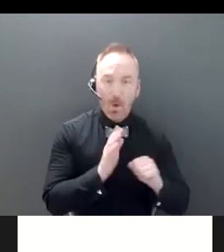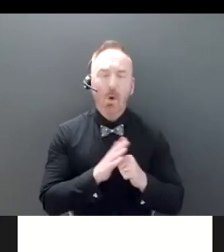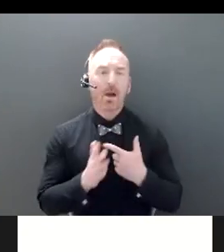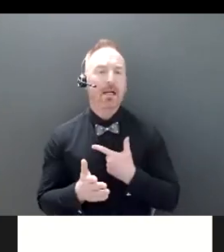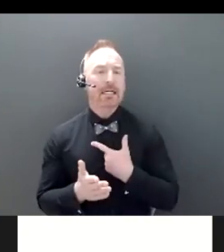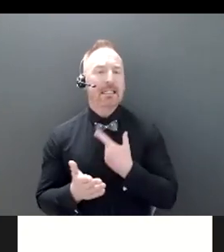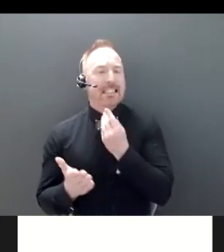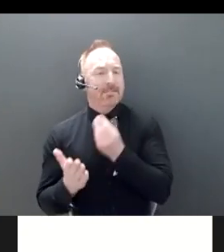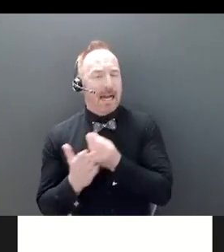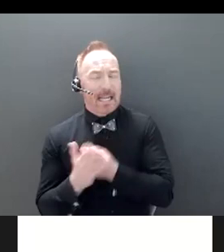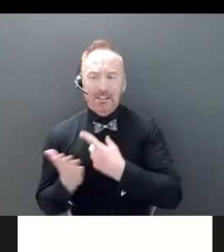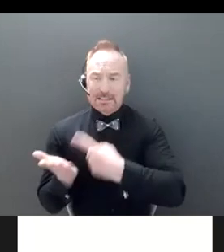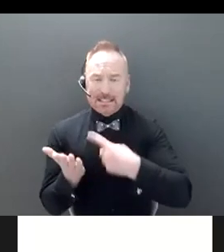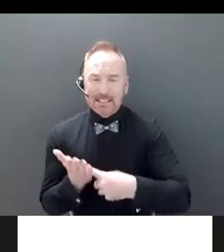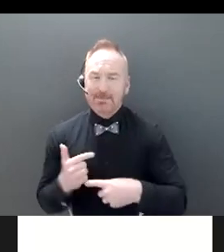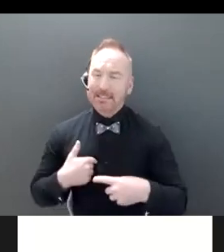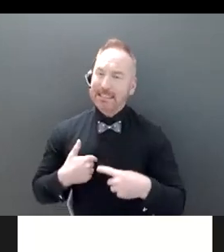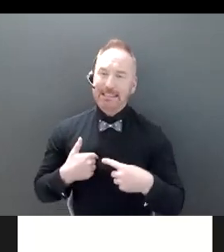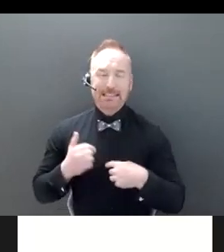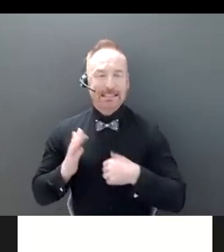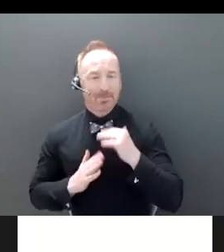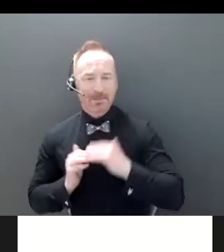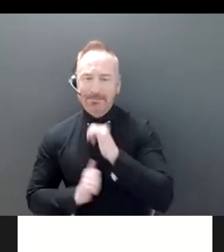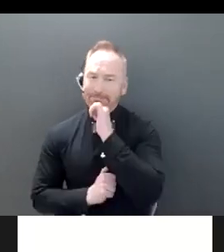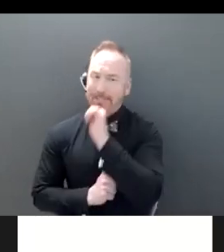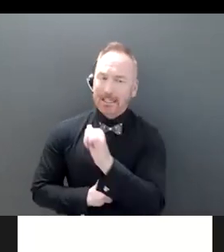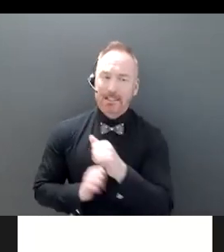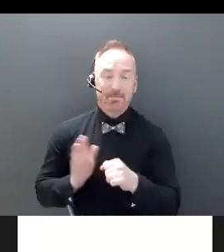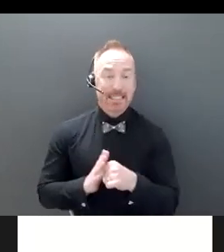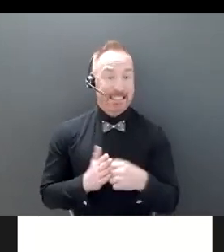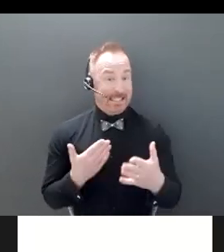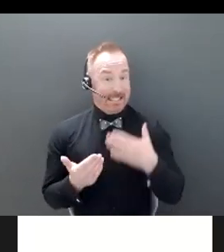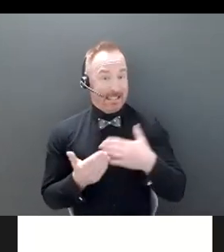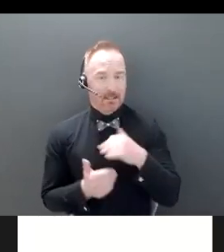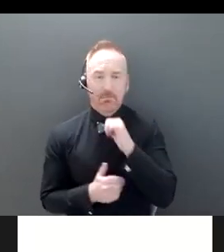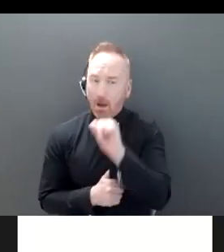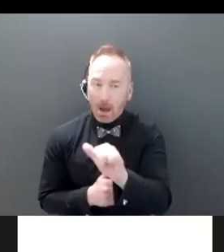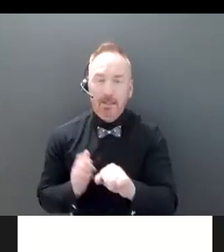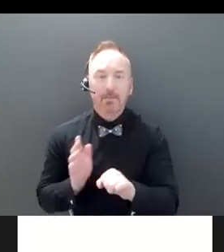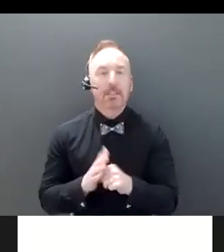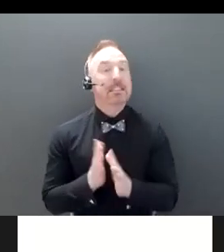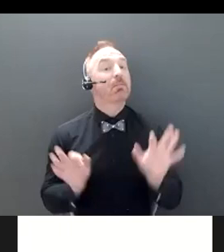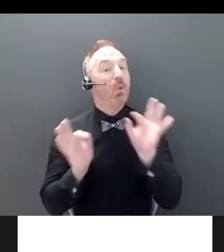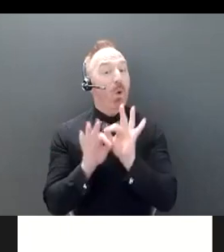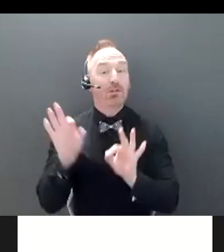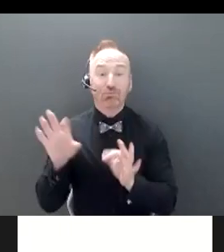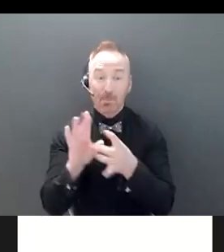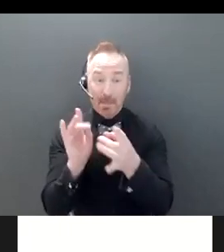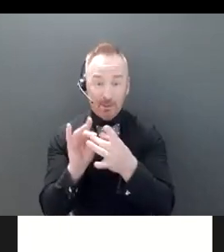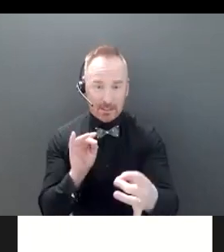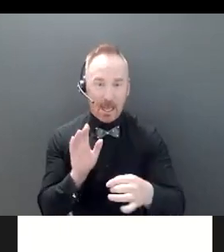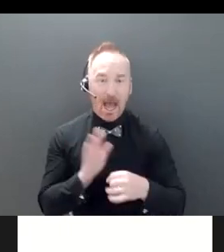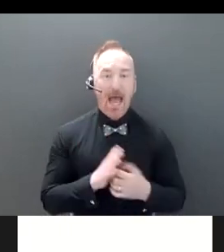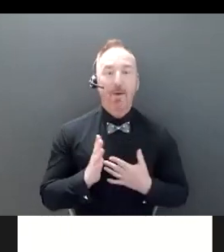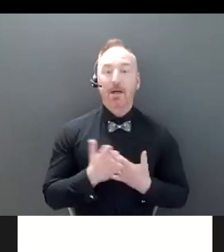And there is no easy way. You just have to bring it up. So I'm going to defer to Jennifer to